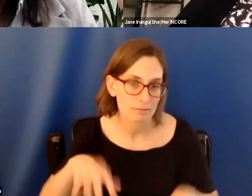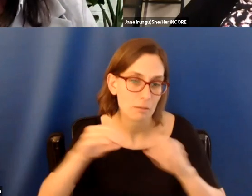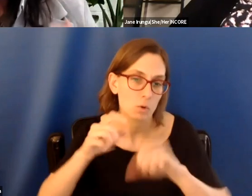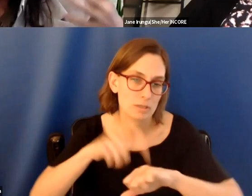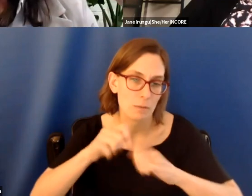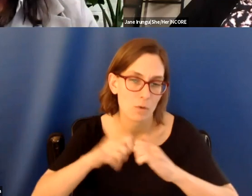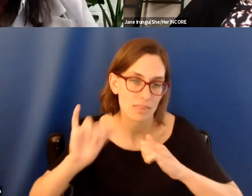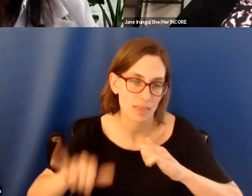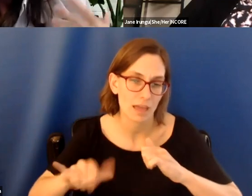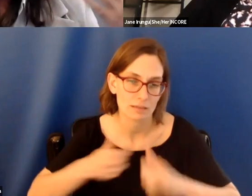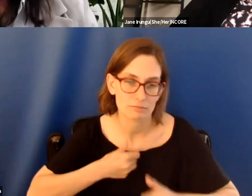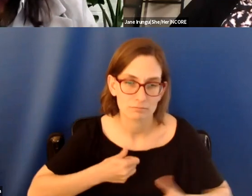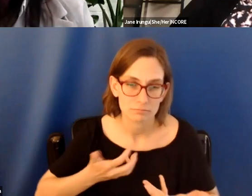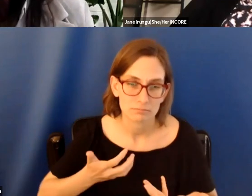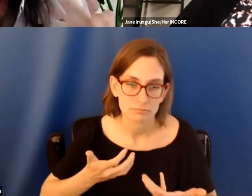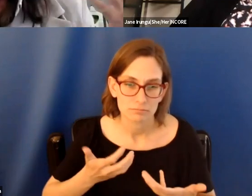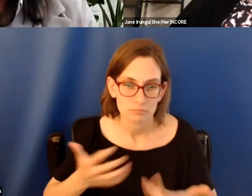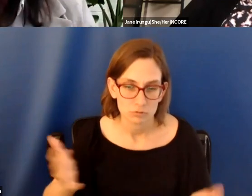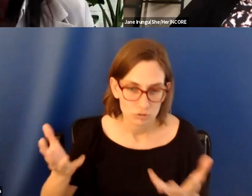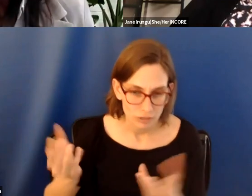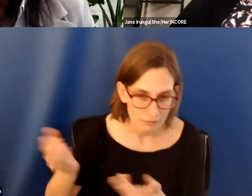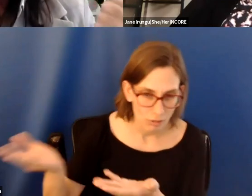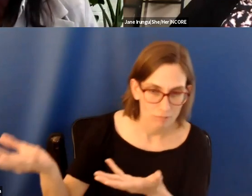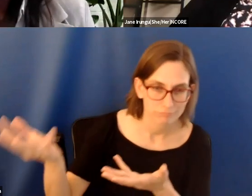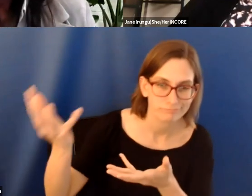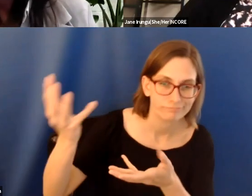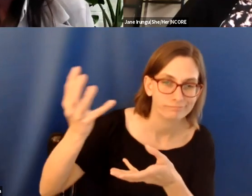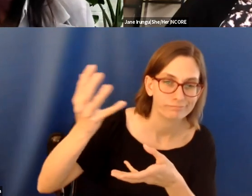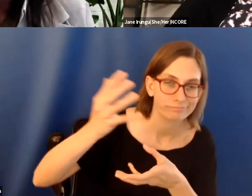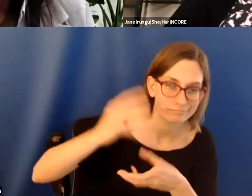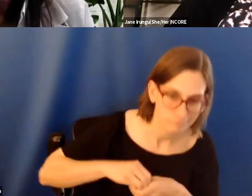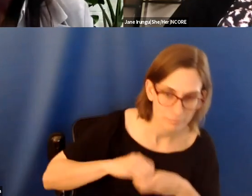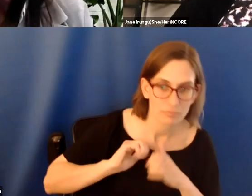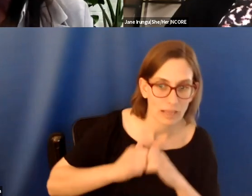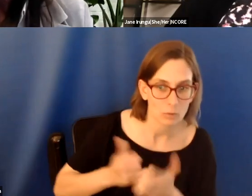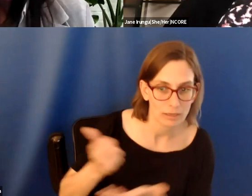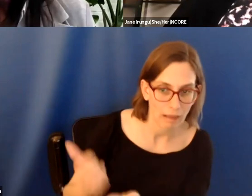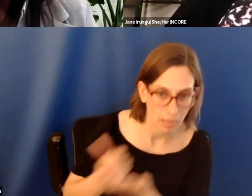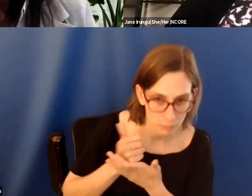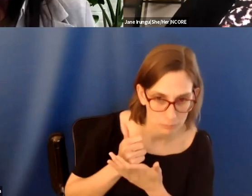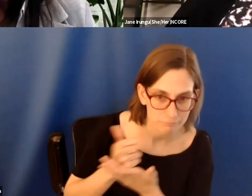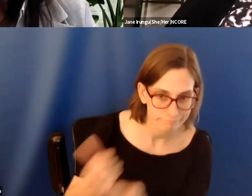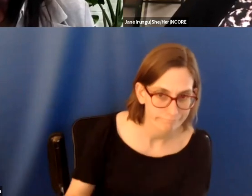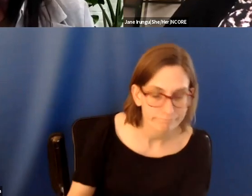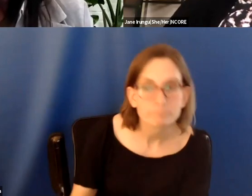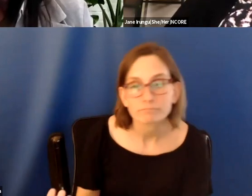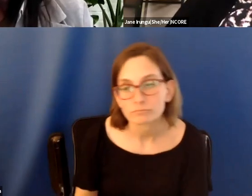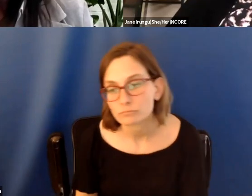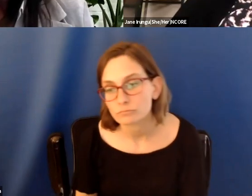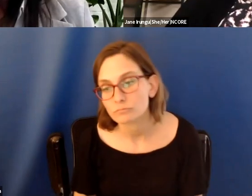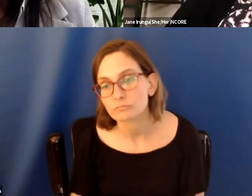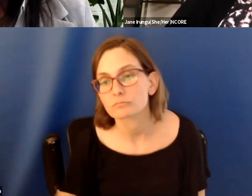just kind of gentle bringing in, like, what can we help you with? Well, standing justice.